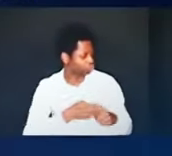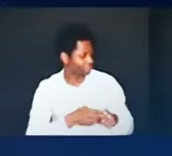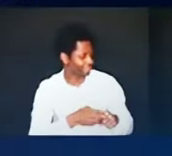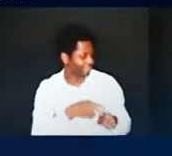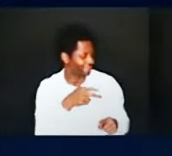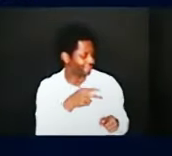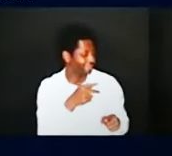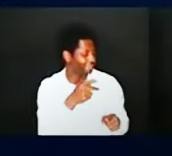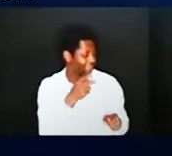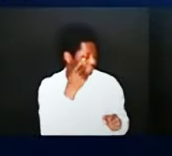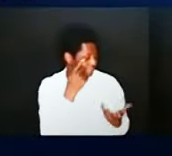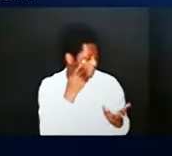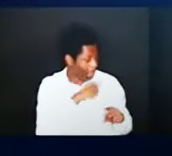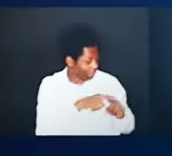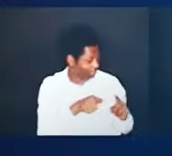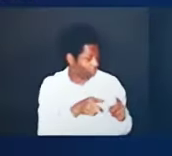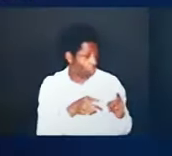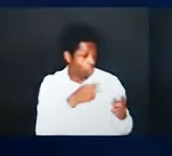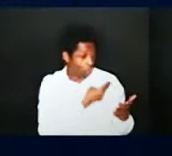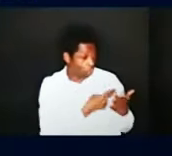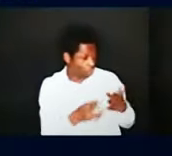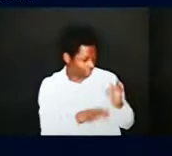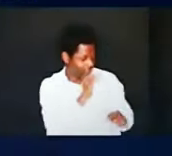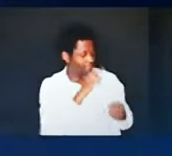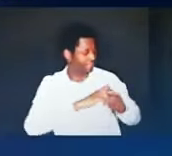the law is written in his heart